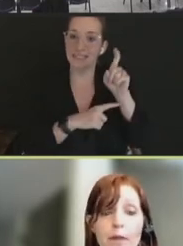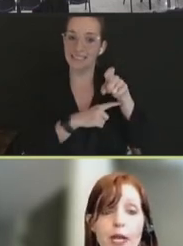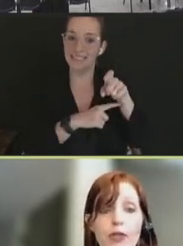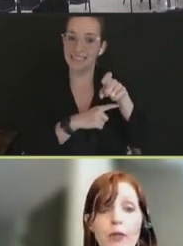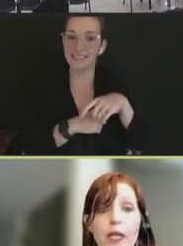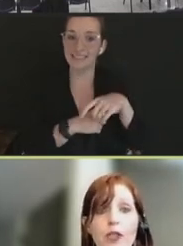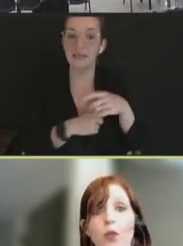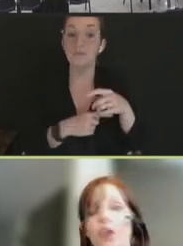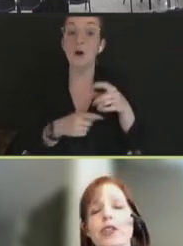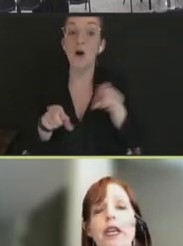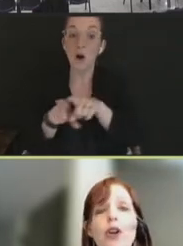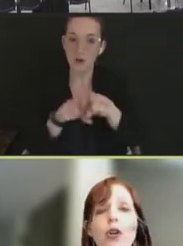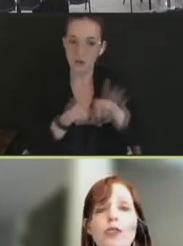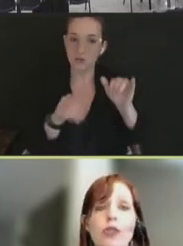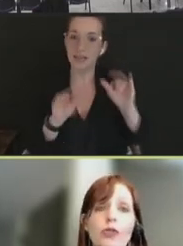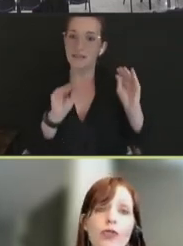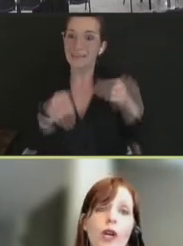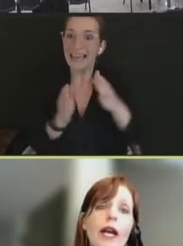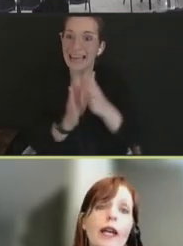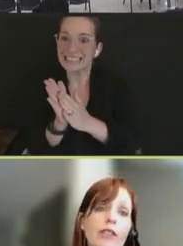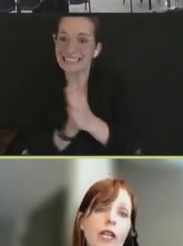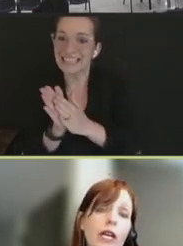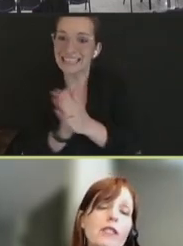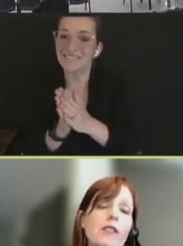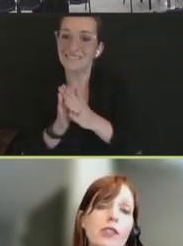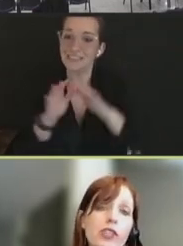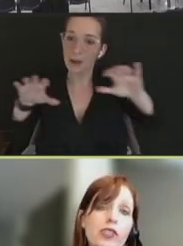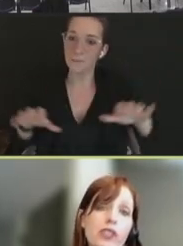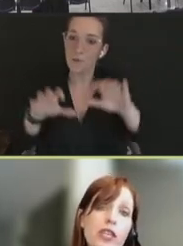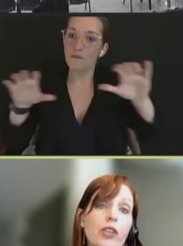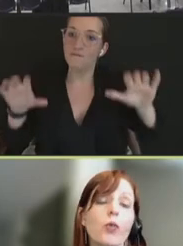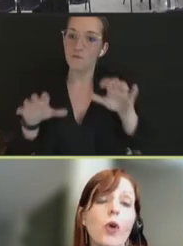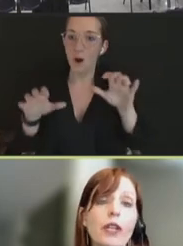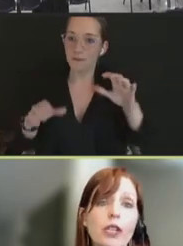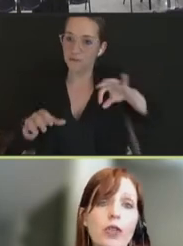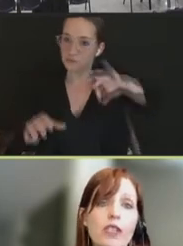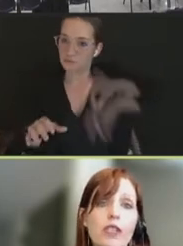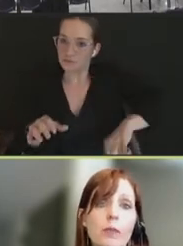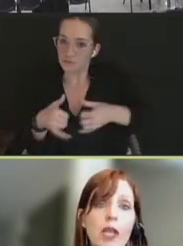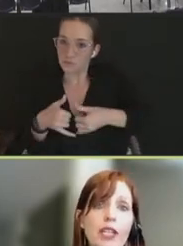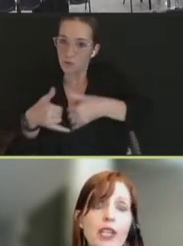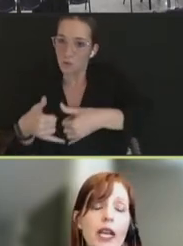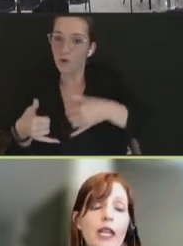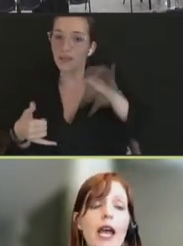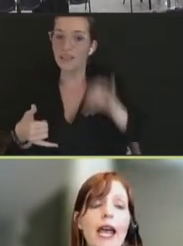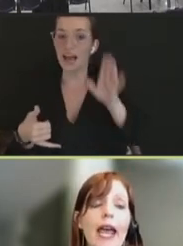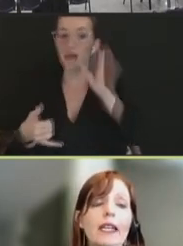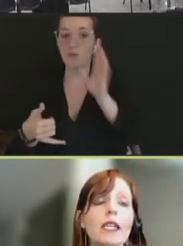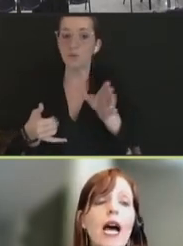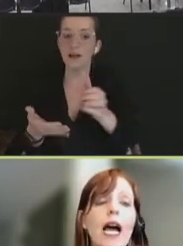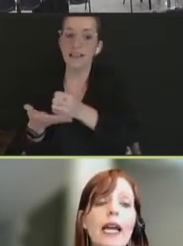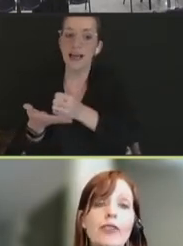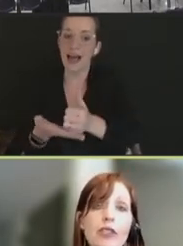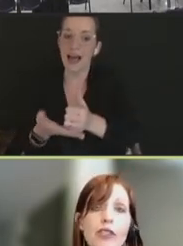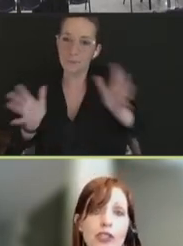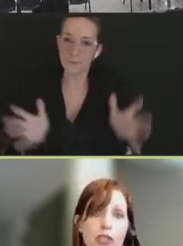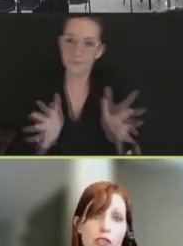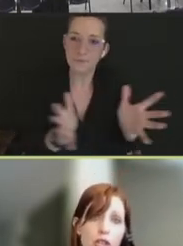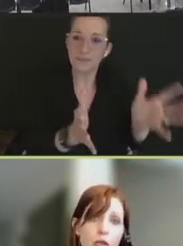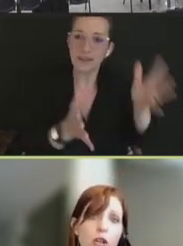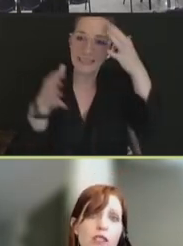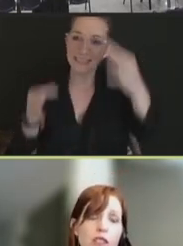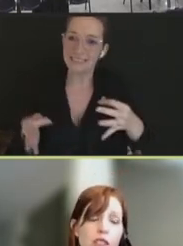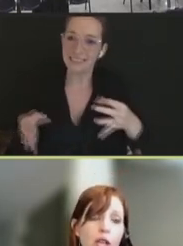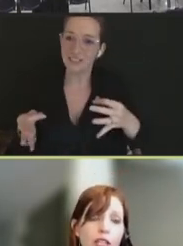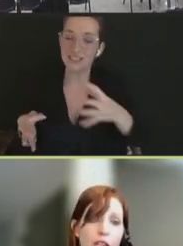measurement, which can also drive the kinds of decisions that you want across the supply chain and align the decisions